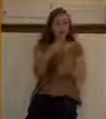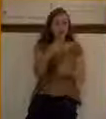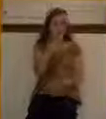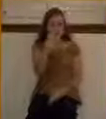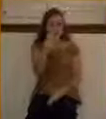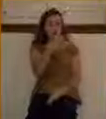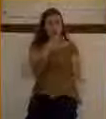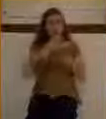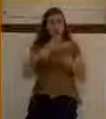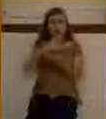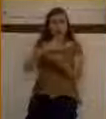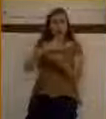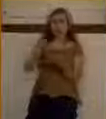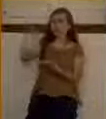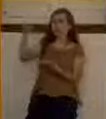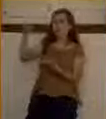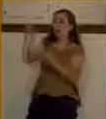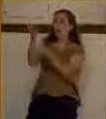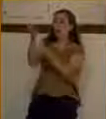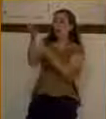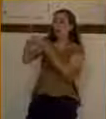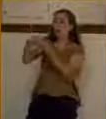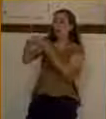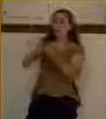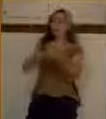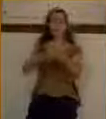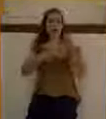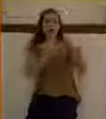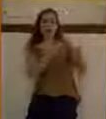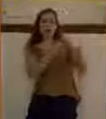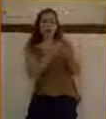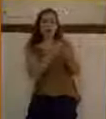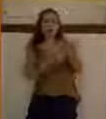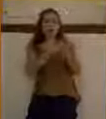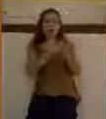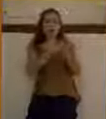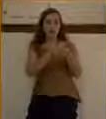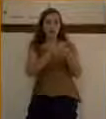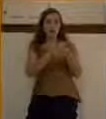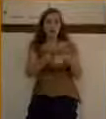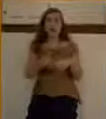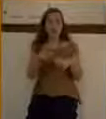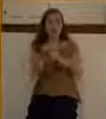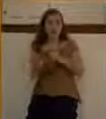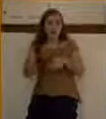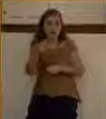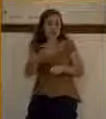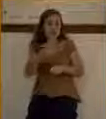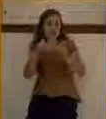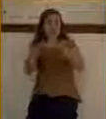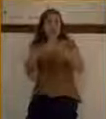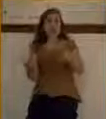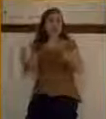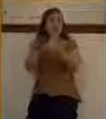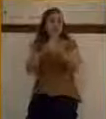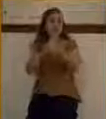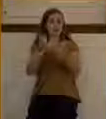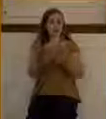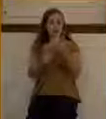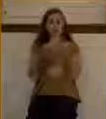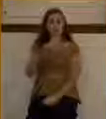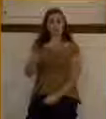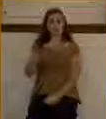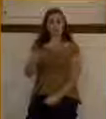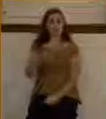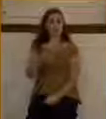he was asking for money. And I gave him some shekels. I went back the next year, and guess what? He was there again at that same spot. Went